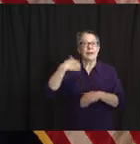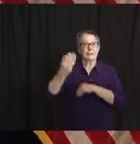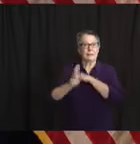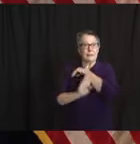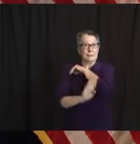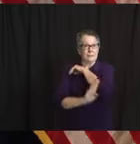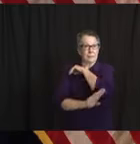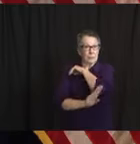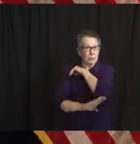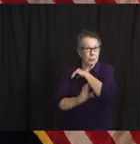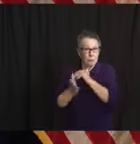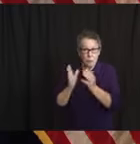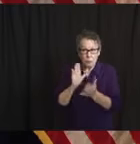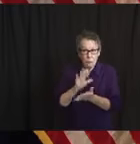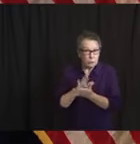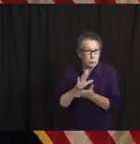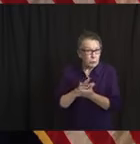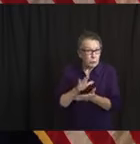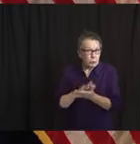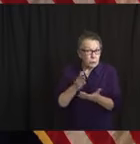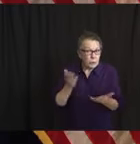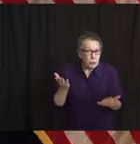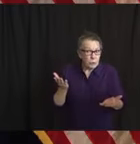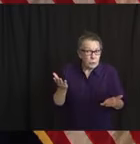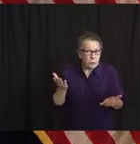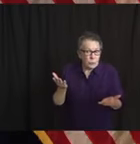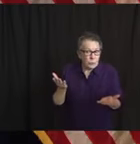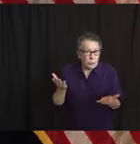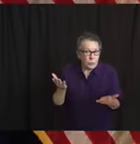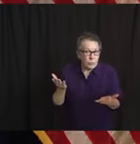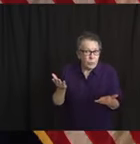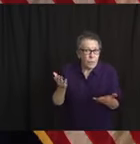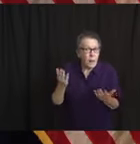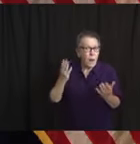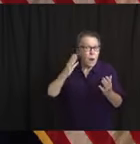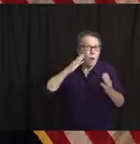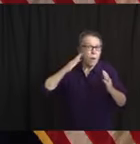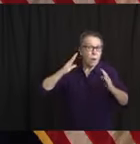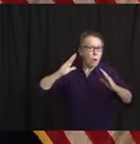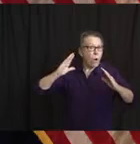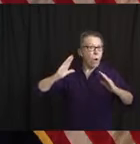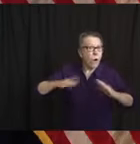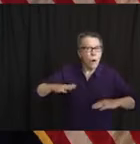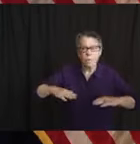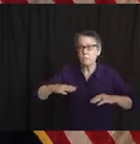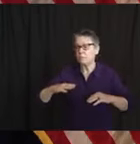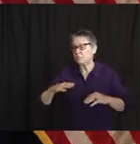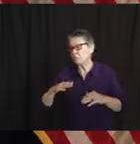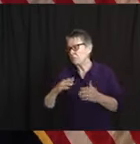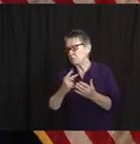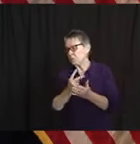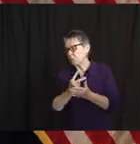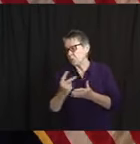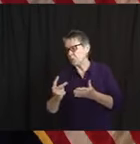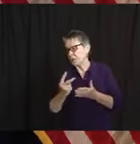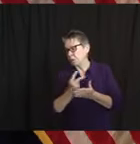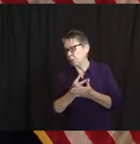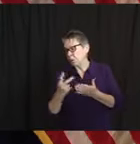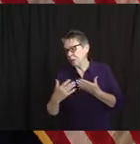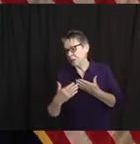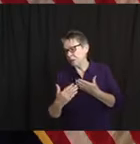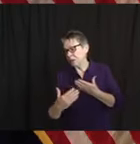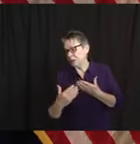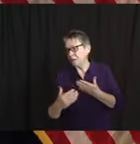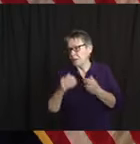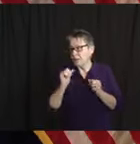give folks a broad outline of what we think it will look like, and also what contingency plans we have within that. So I would